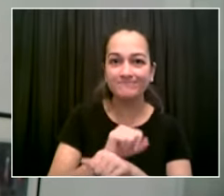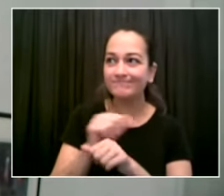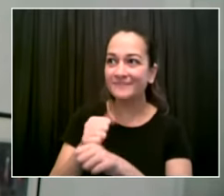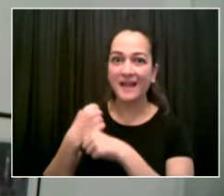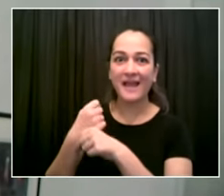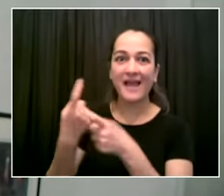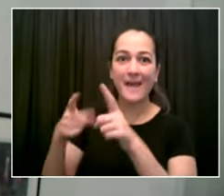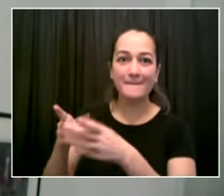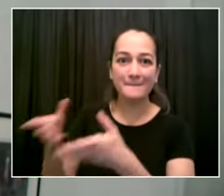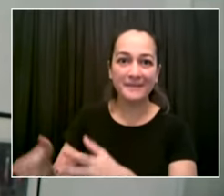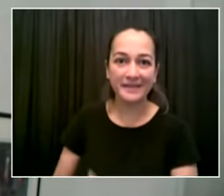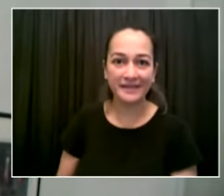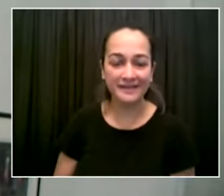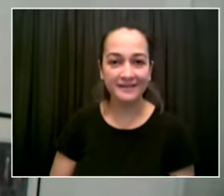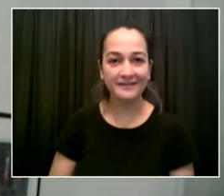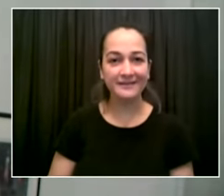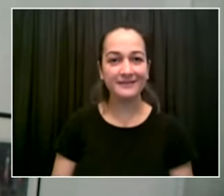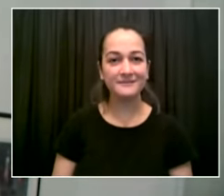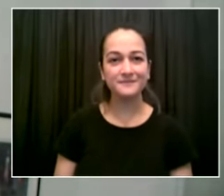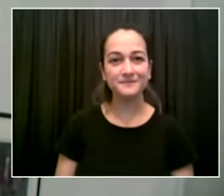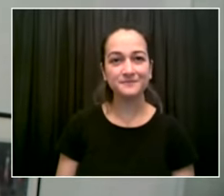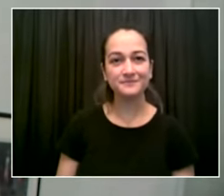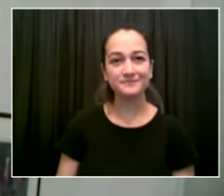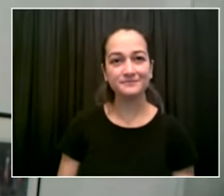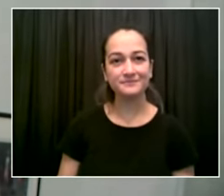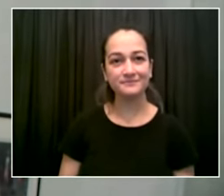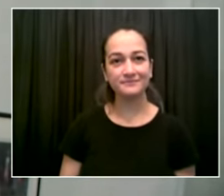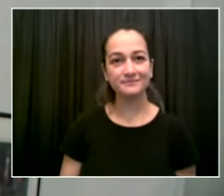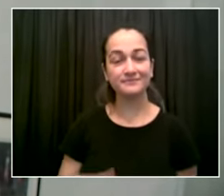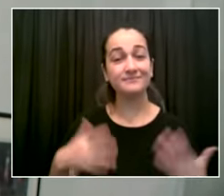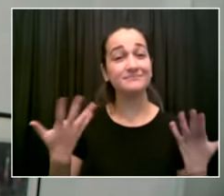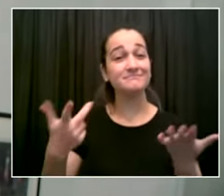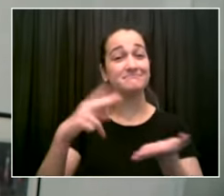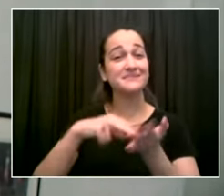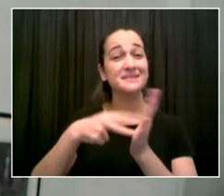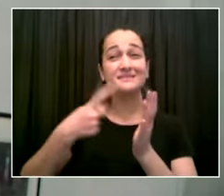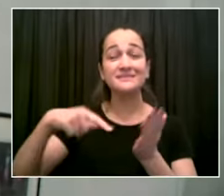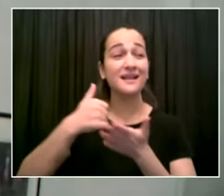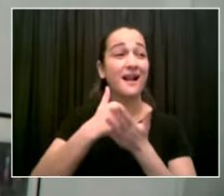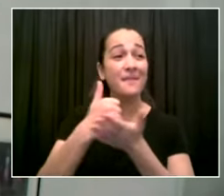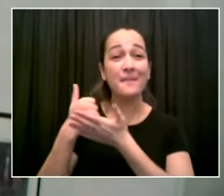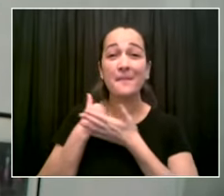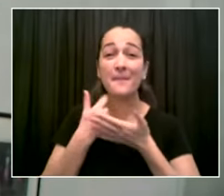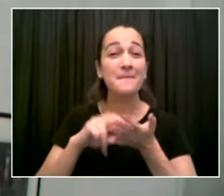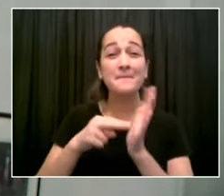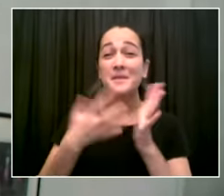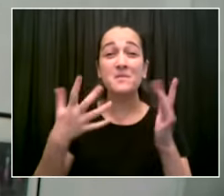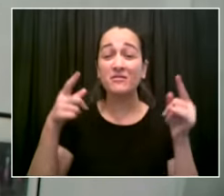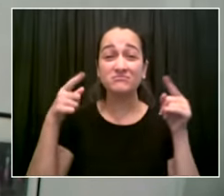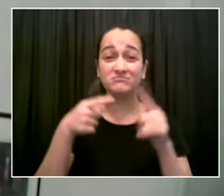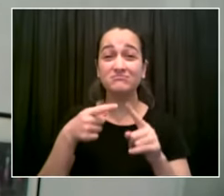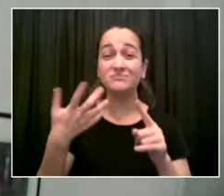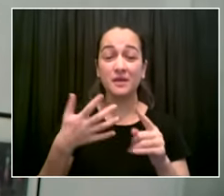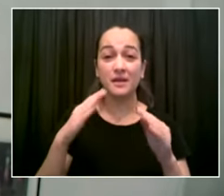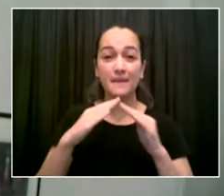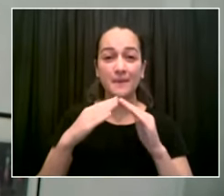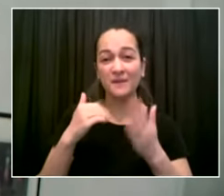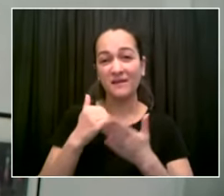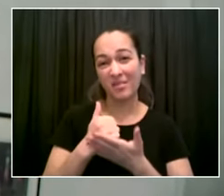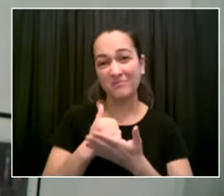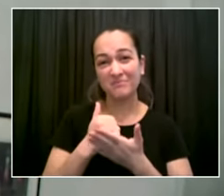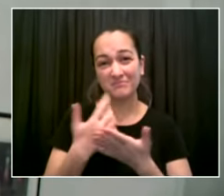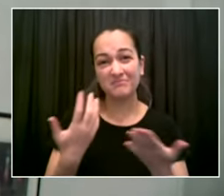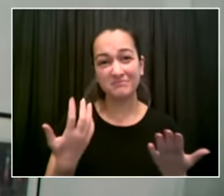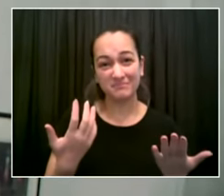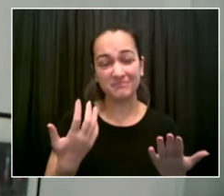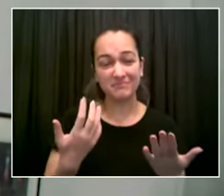i want to thank you personally for funding this program for the next fiscal year so that we can help those in need in time square uh